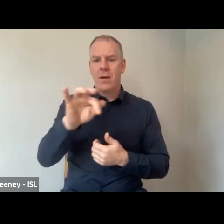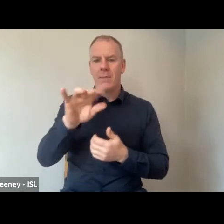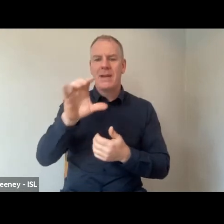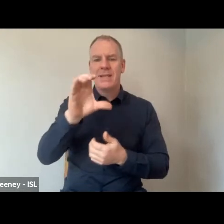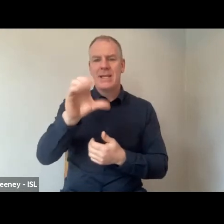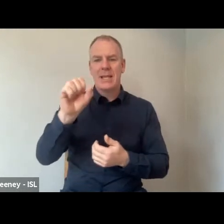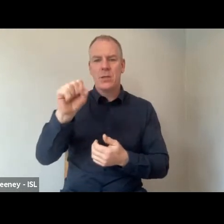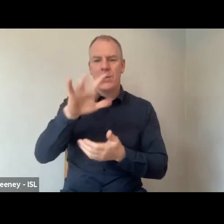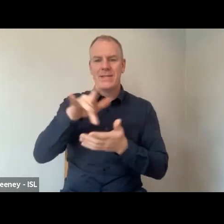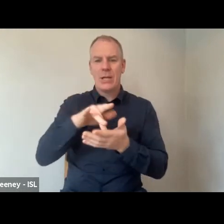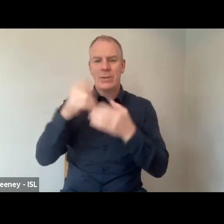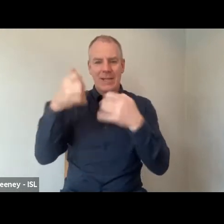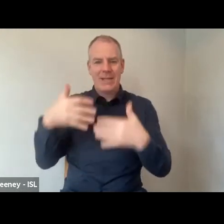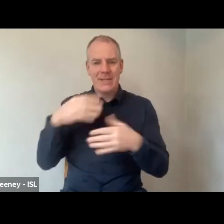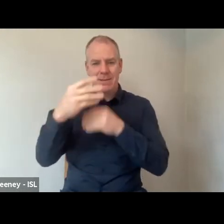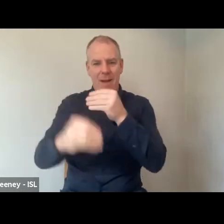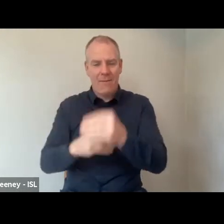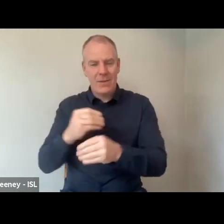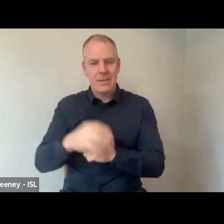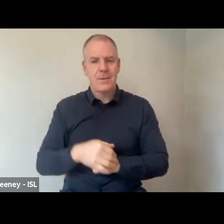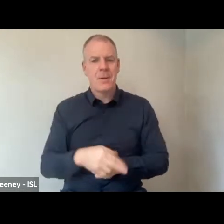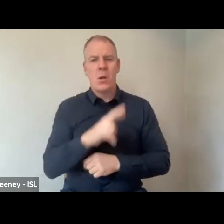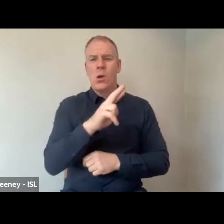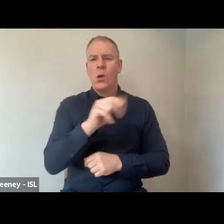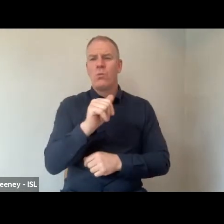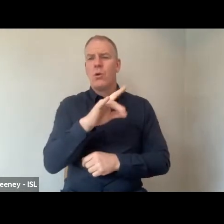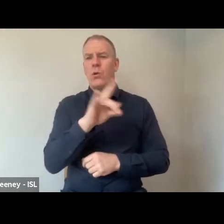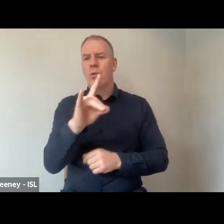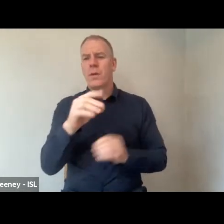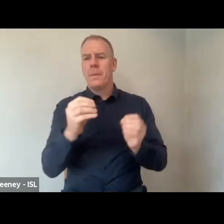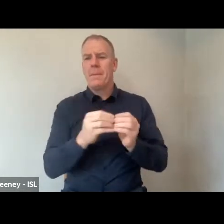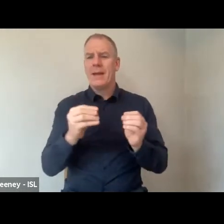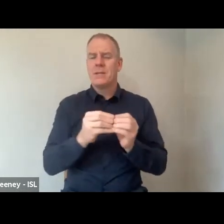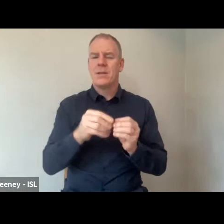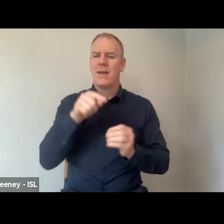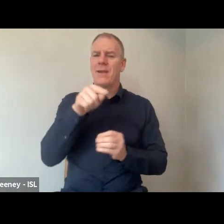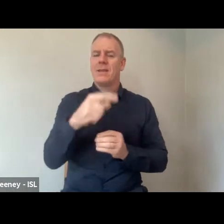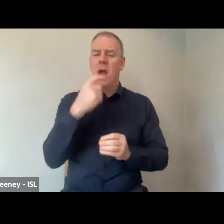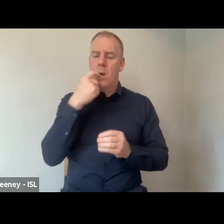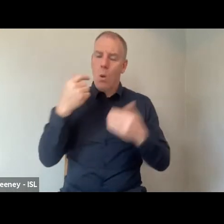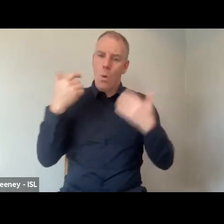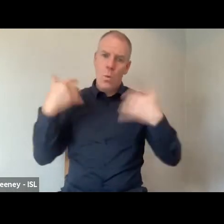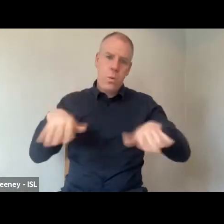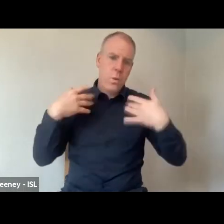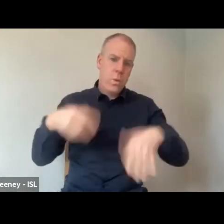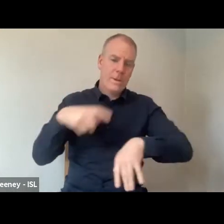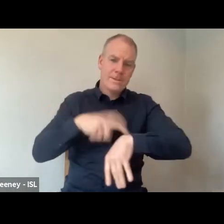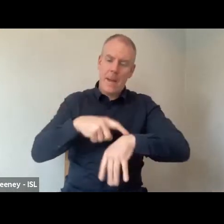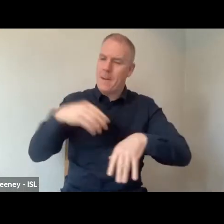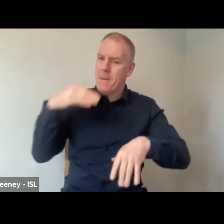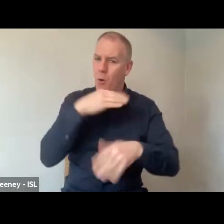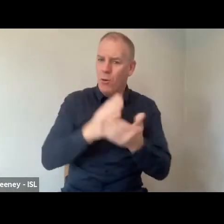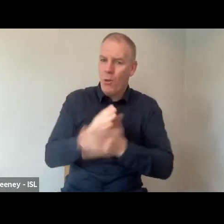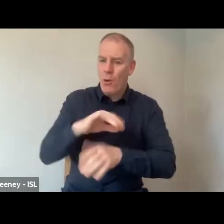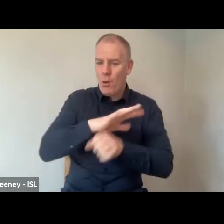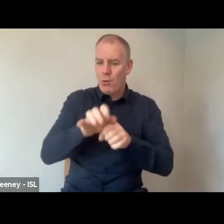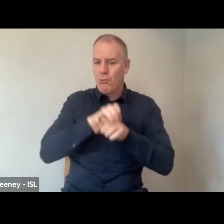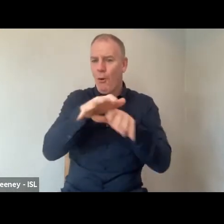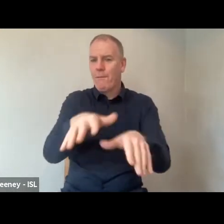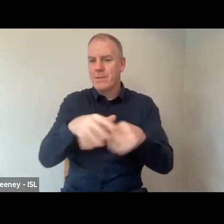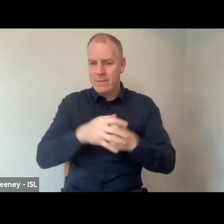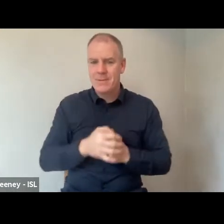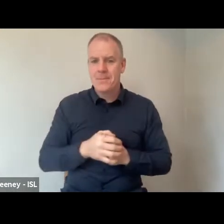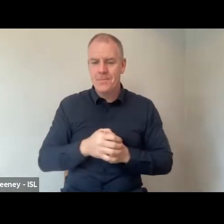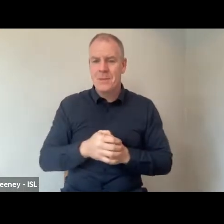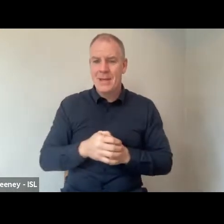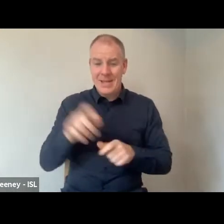Office. As Ruth was saying, I think this is a really auspicious time during the COVID crisis when science is more